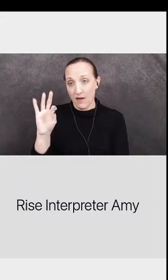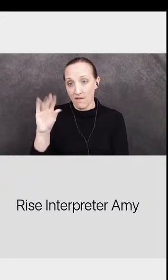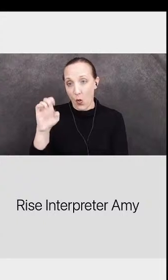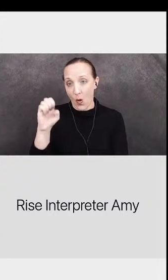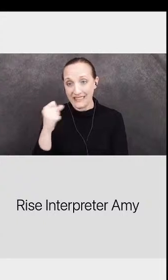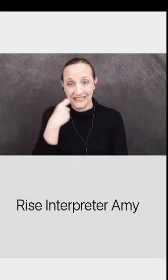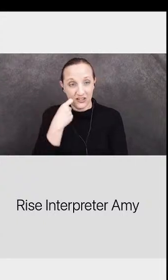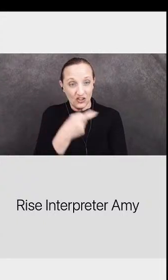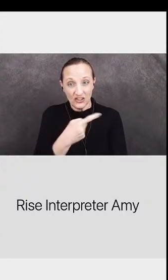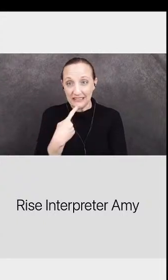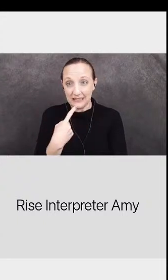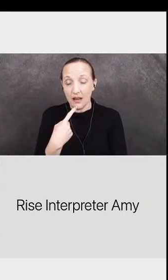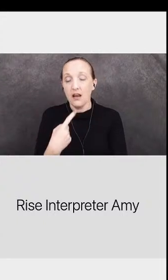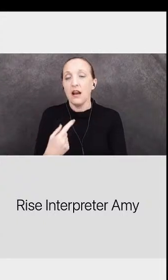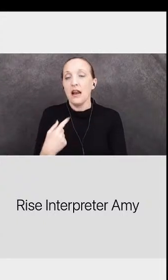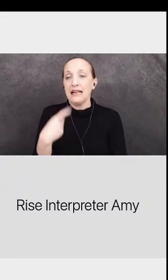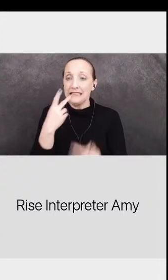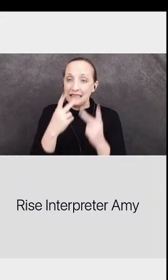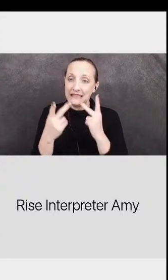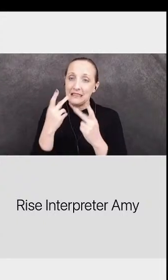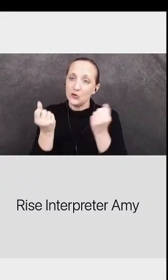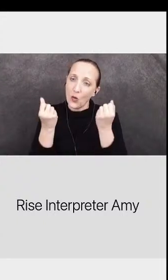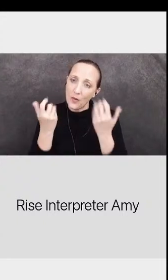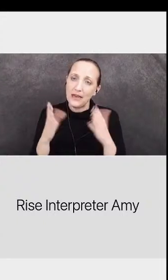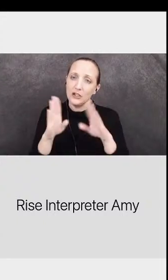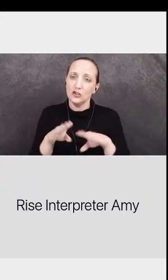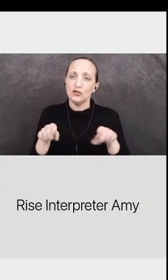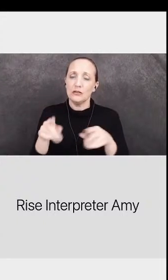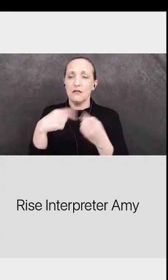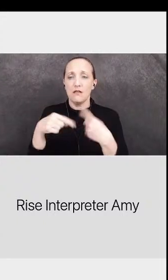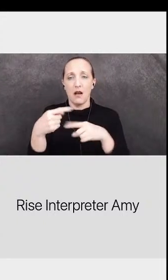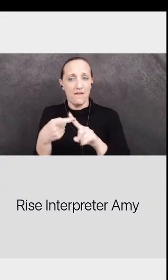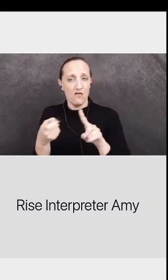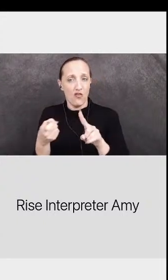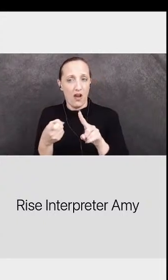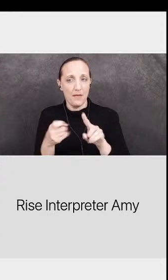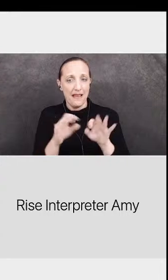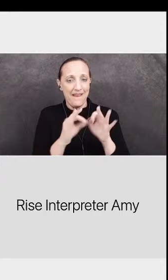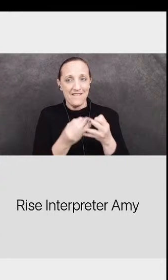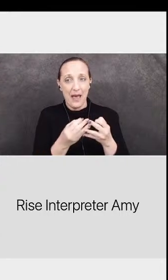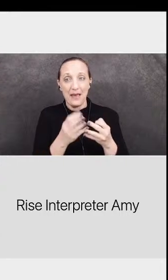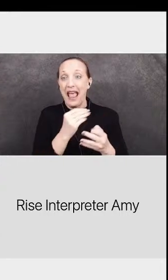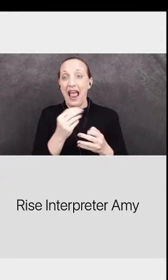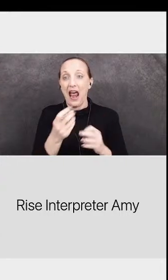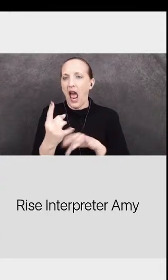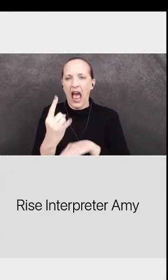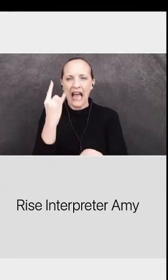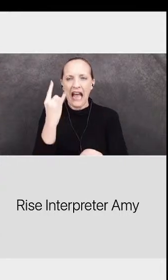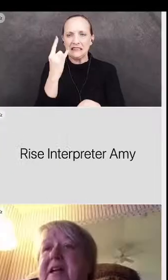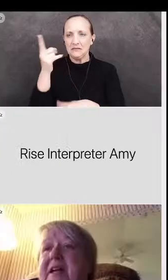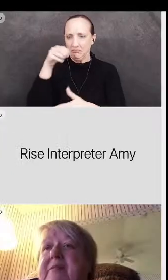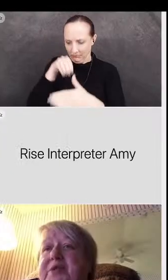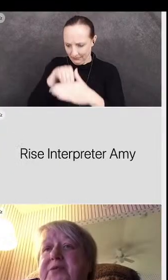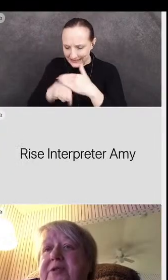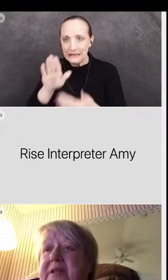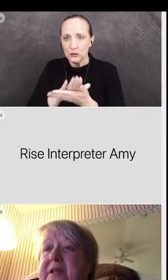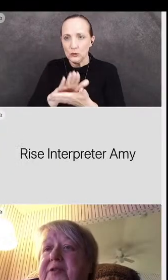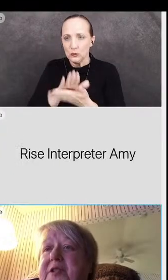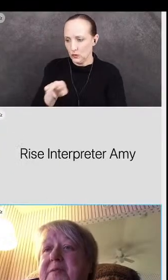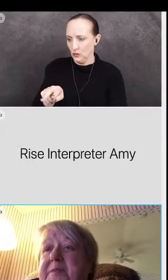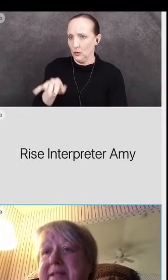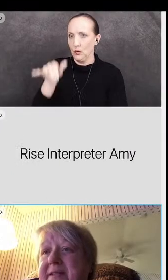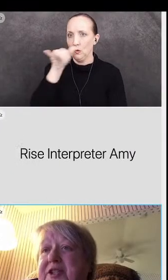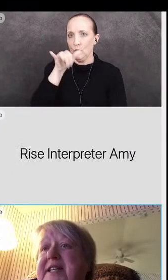that. Having seen so many children come from families and they can see immediately upon entering school that there's many that need more